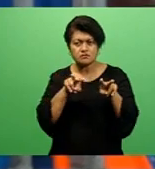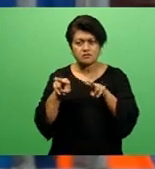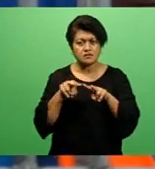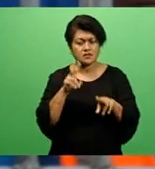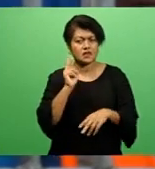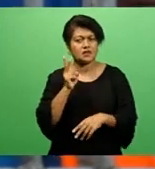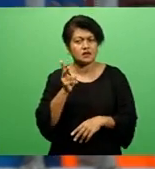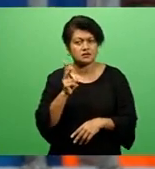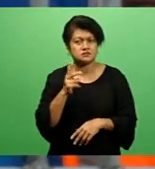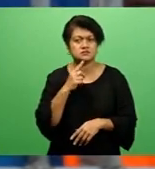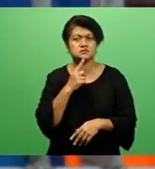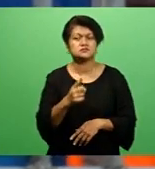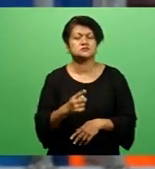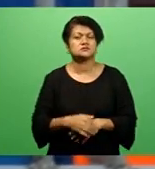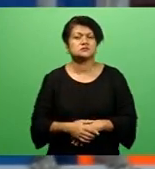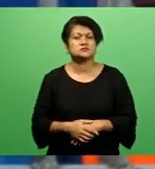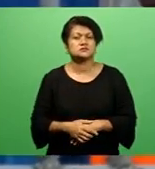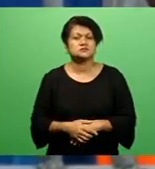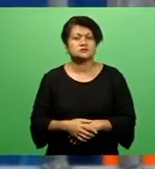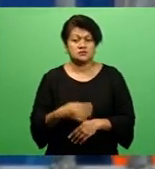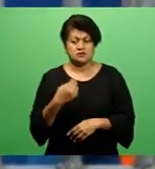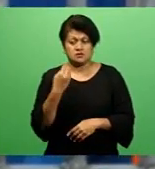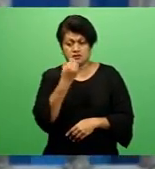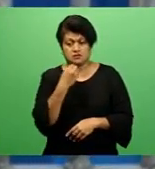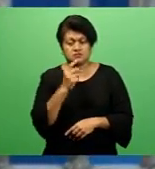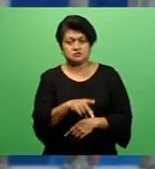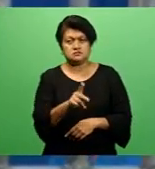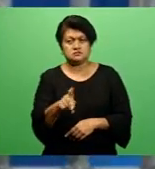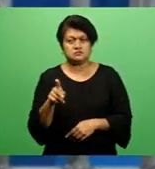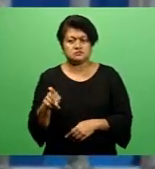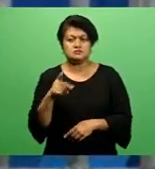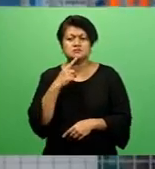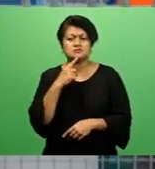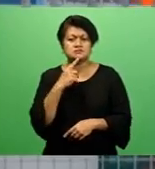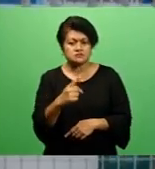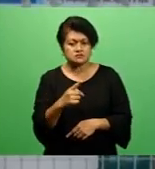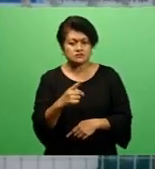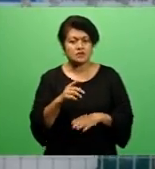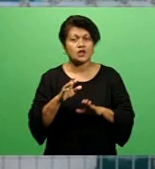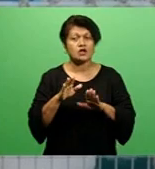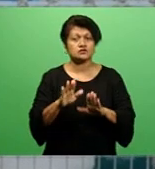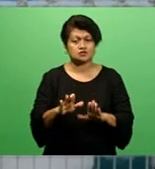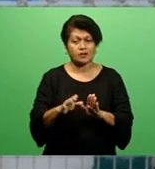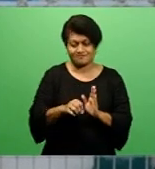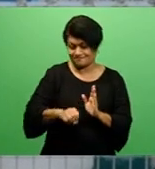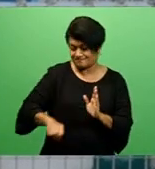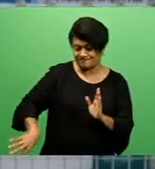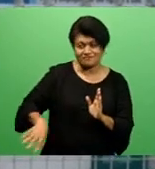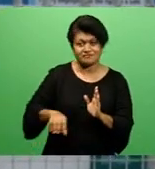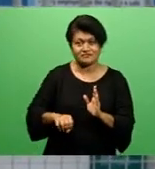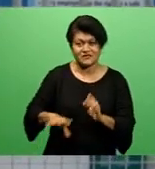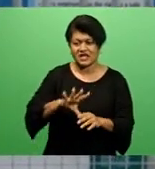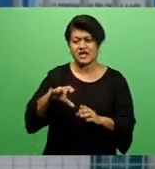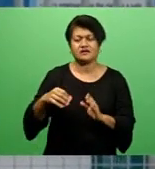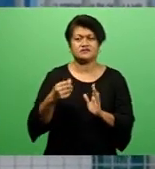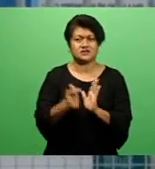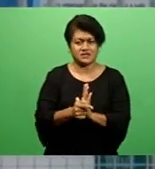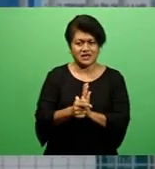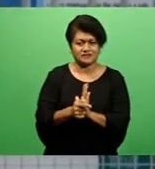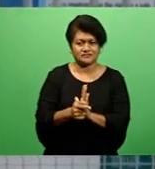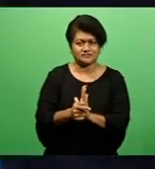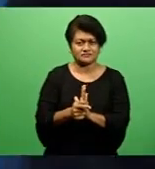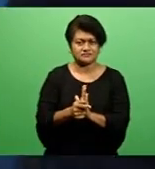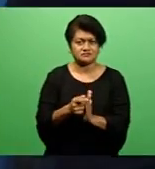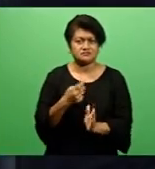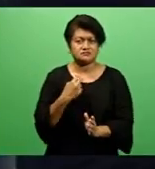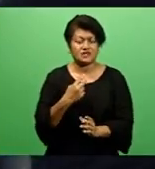prohibition notice. Foods Pacific has carried out remedial work to stop the discharge every time it's been caught out, but there's been no